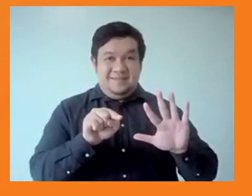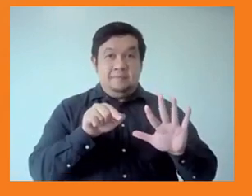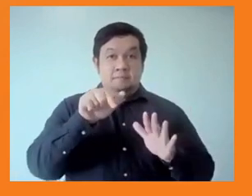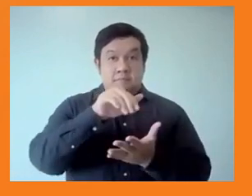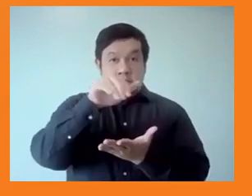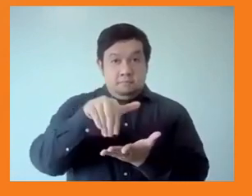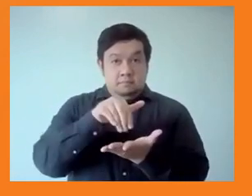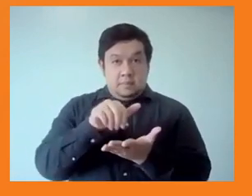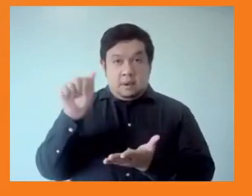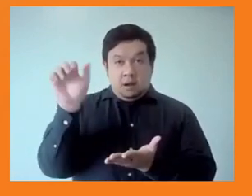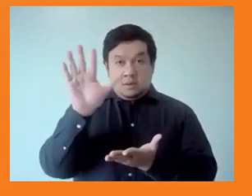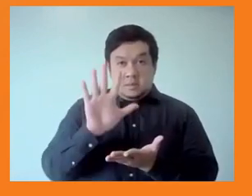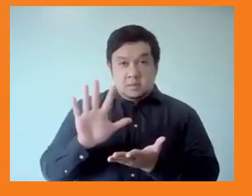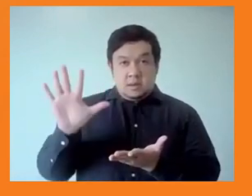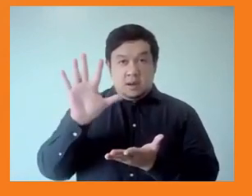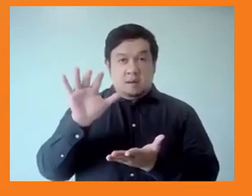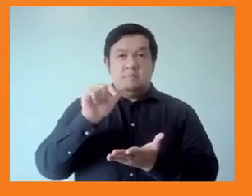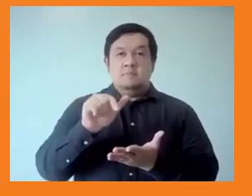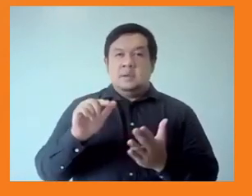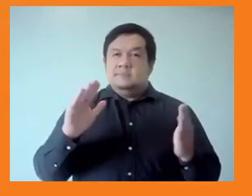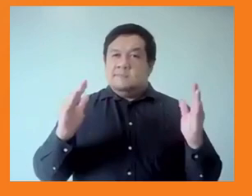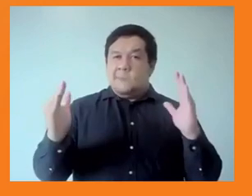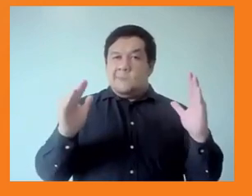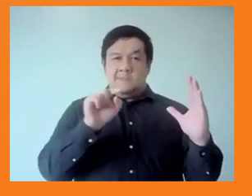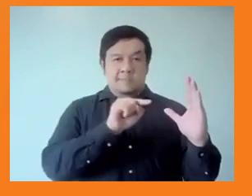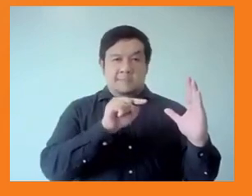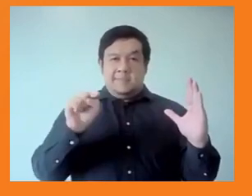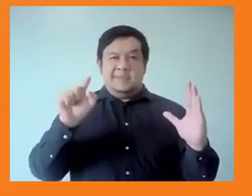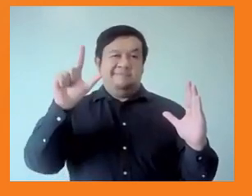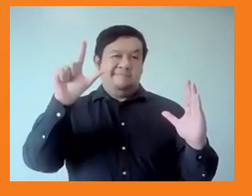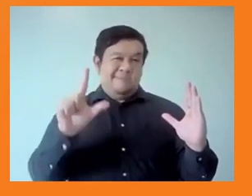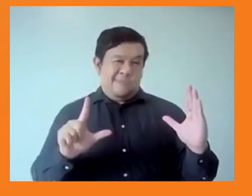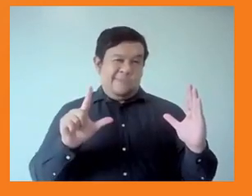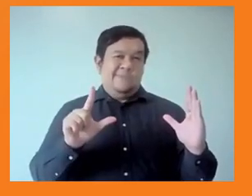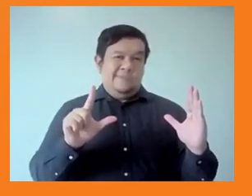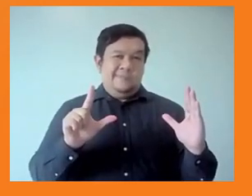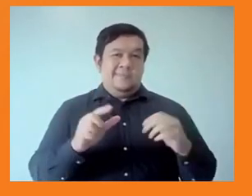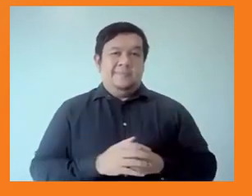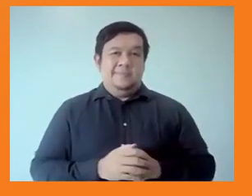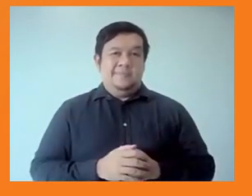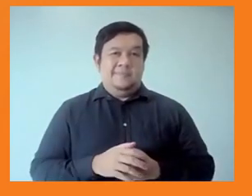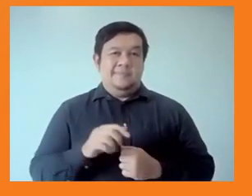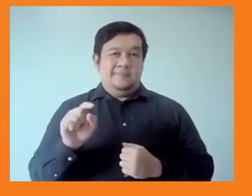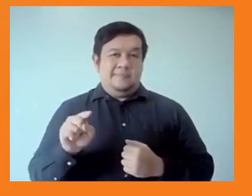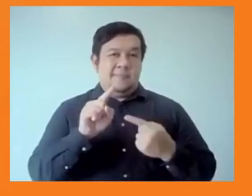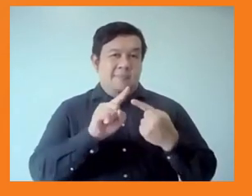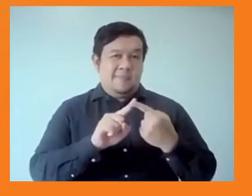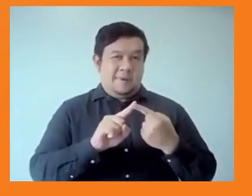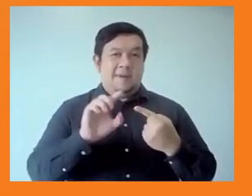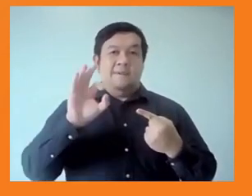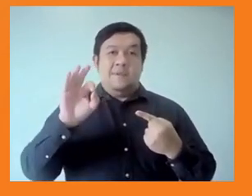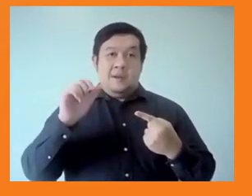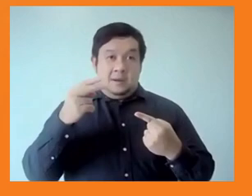The bottom five countries, you can see there Afghanistan, Pakistan, Laos, Myanmar and Bangladesh, are in the bottom